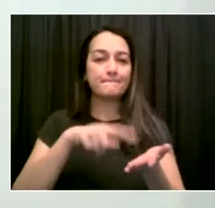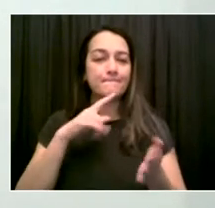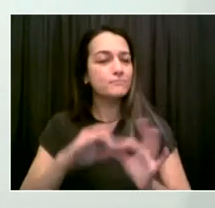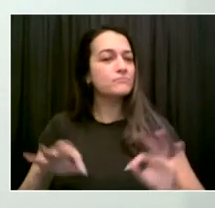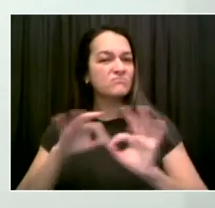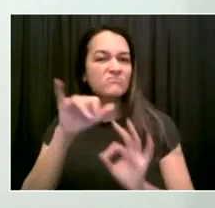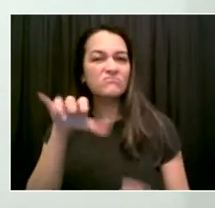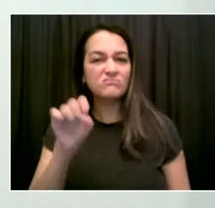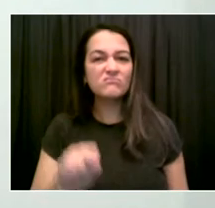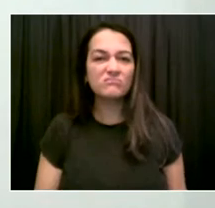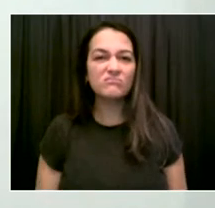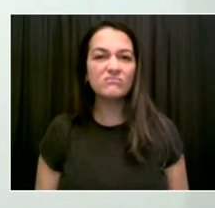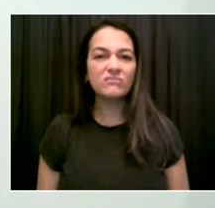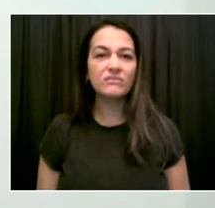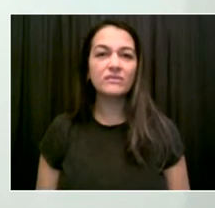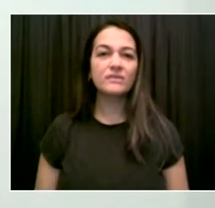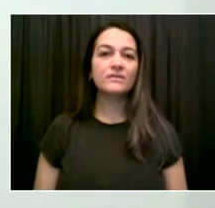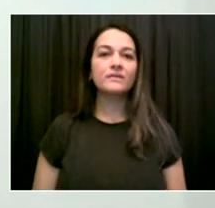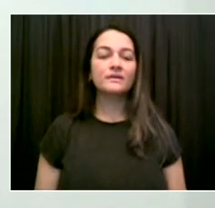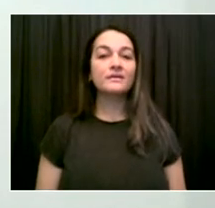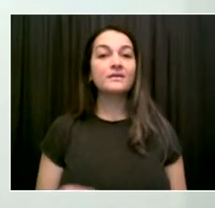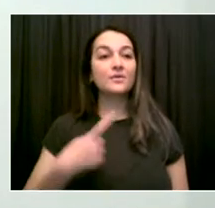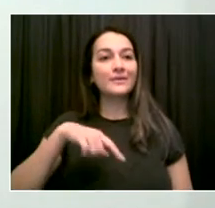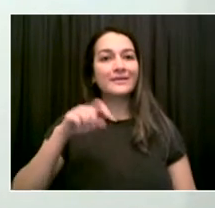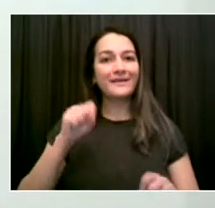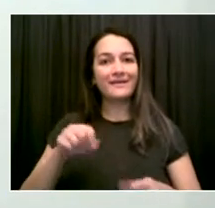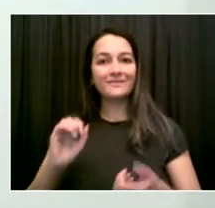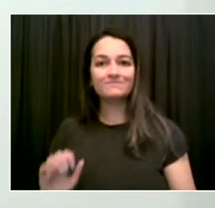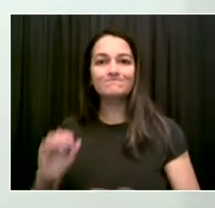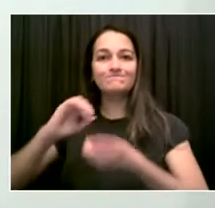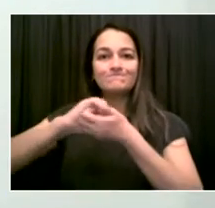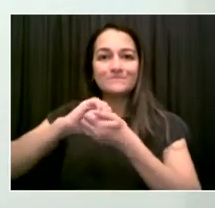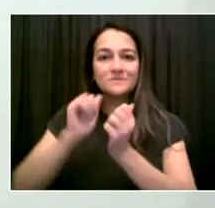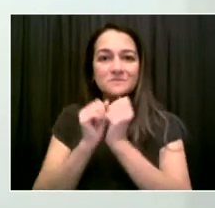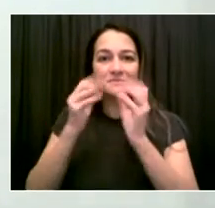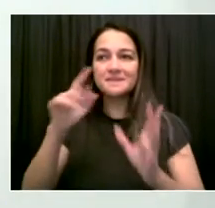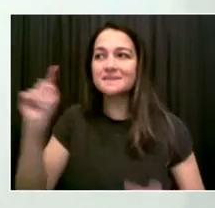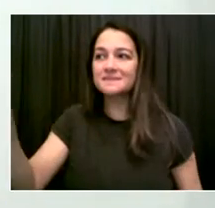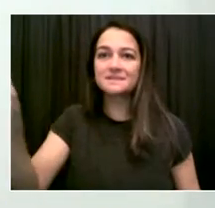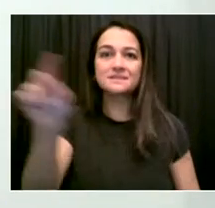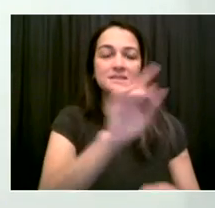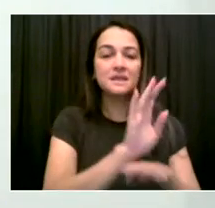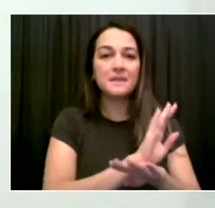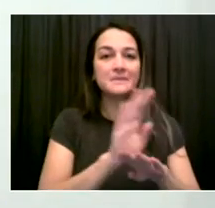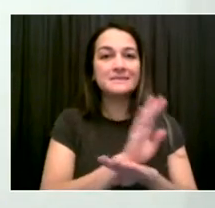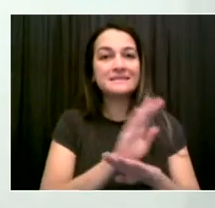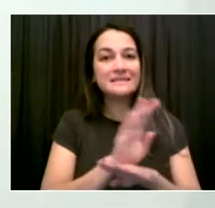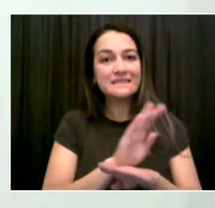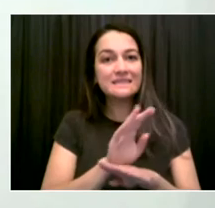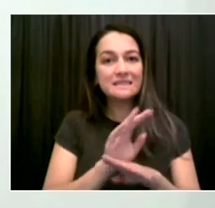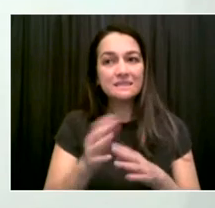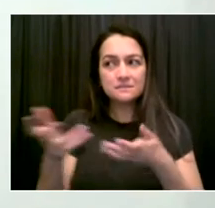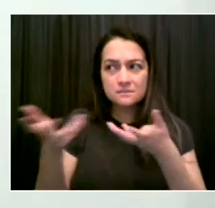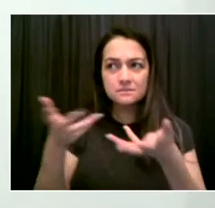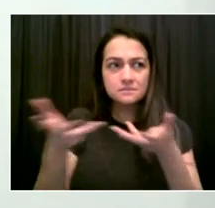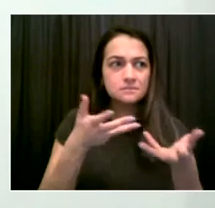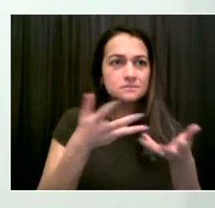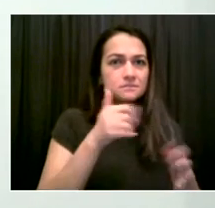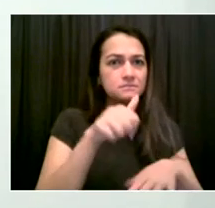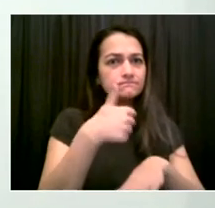and they could do it the right way. I'm having a couple of functions this weekend